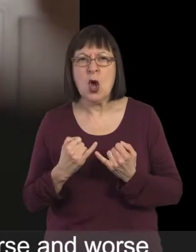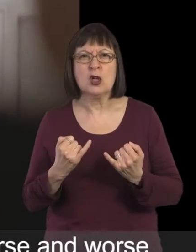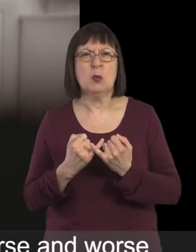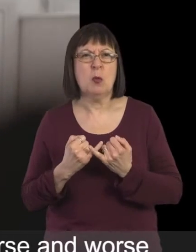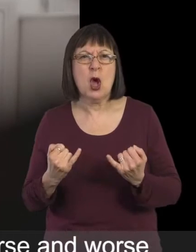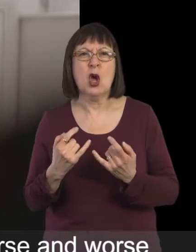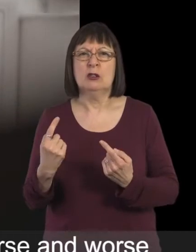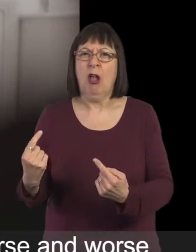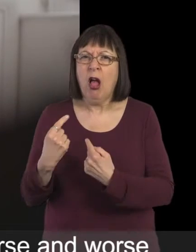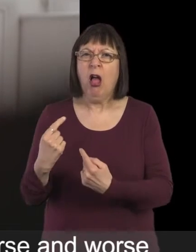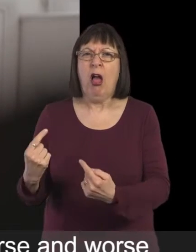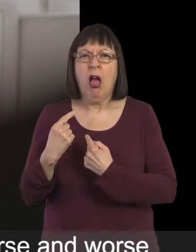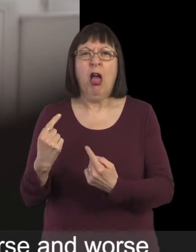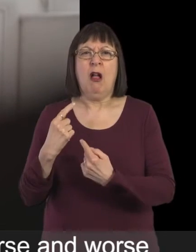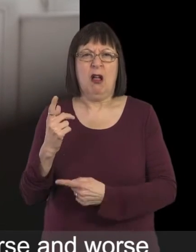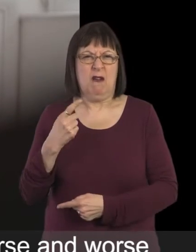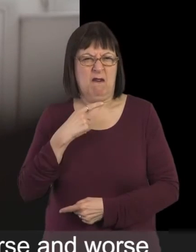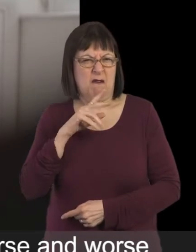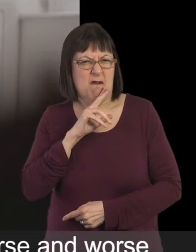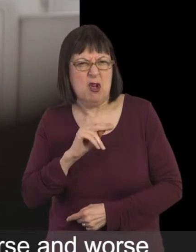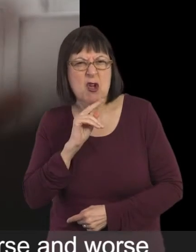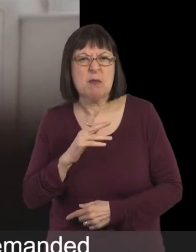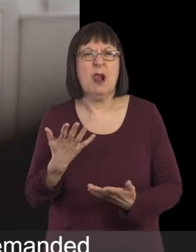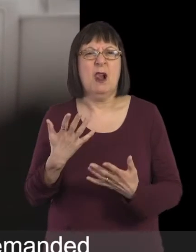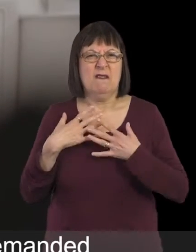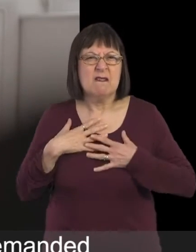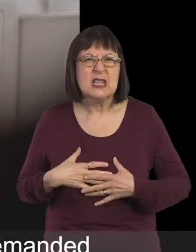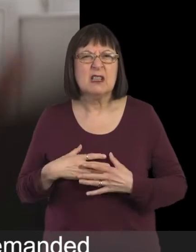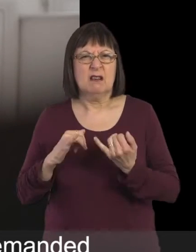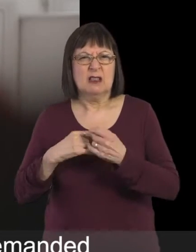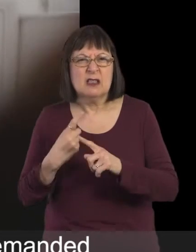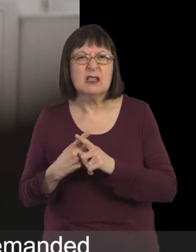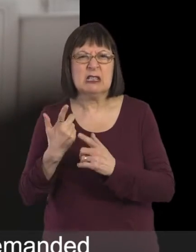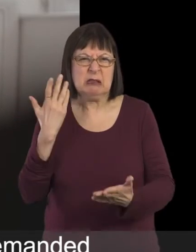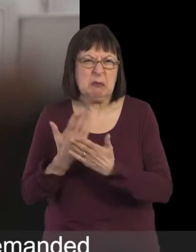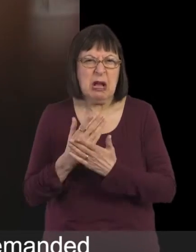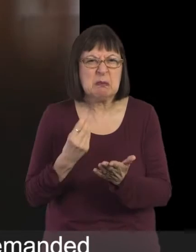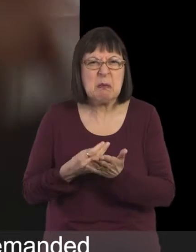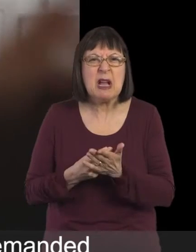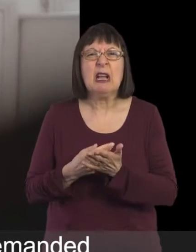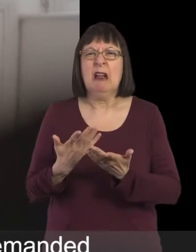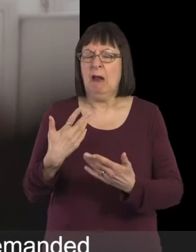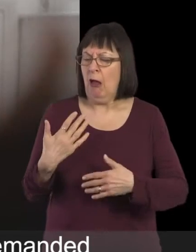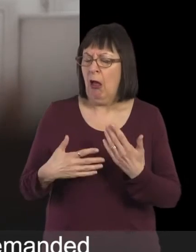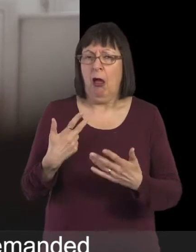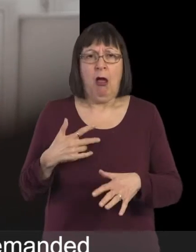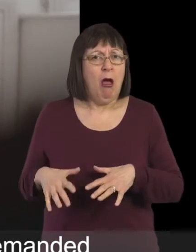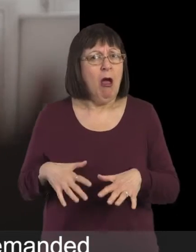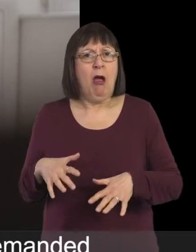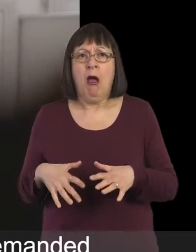worse and worse and the abuse increased. It was verbal, physical, sexual, he demanded money from me and so on.